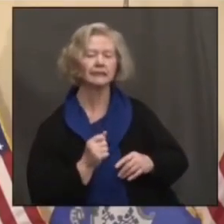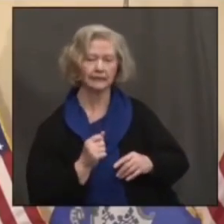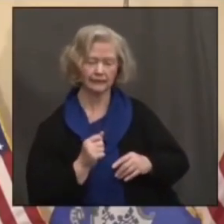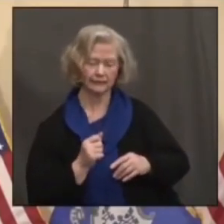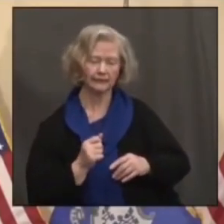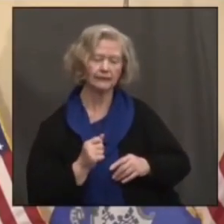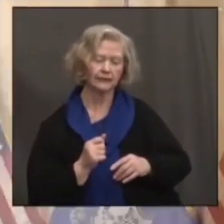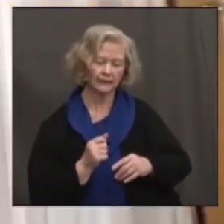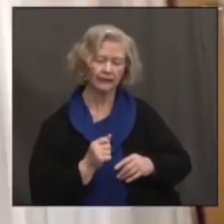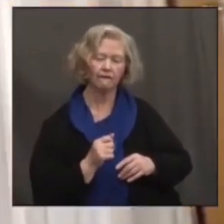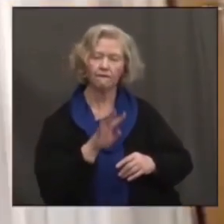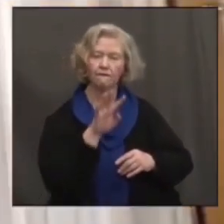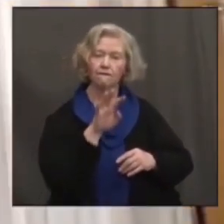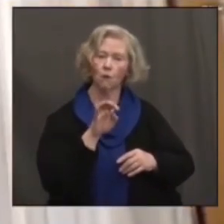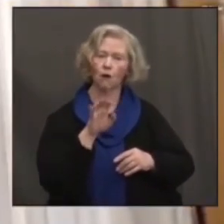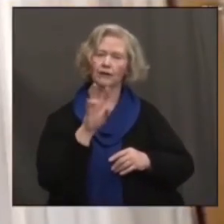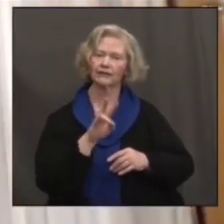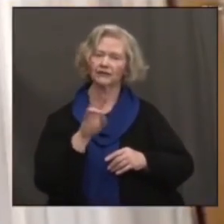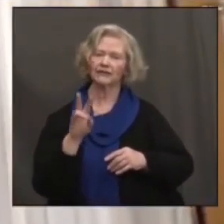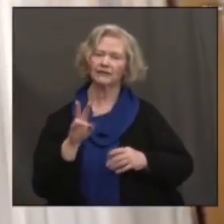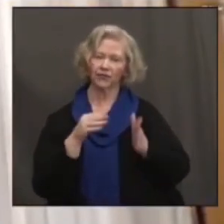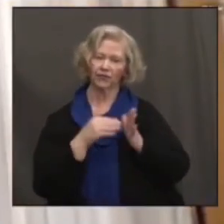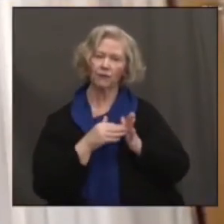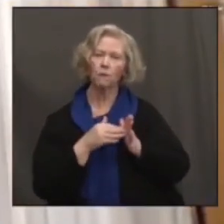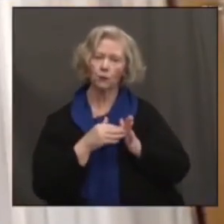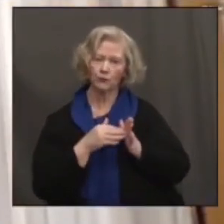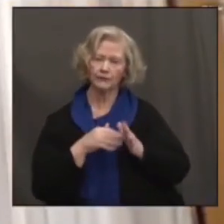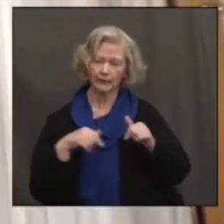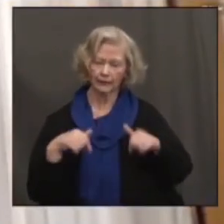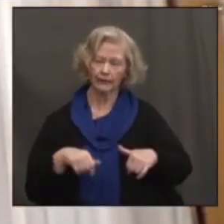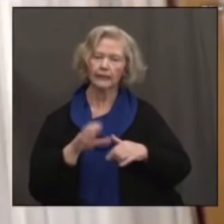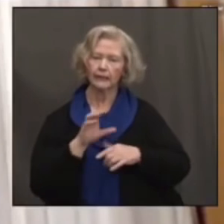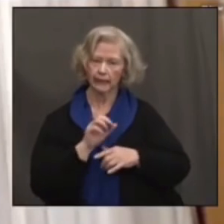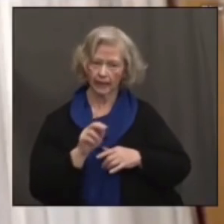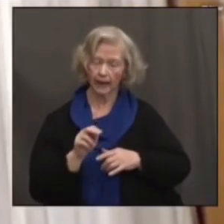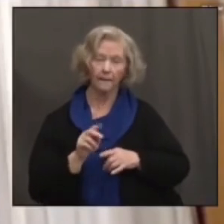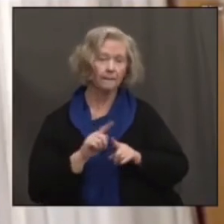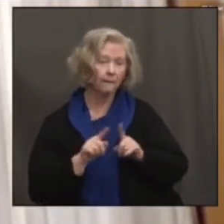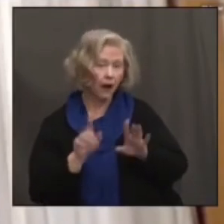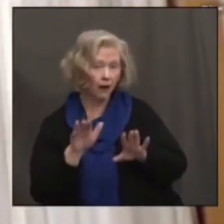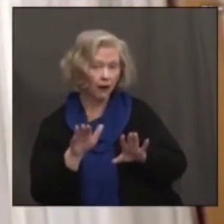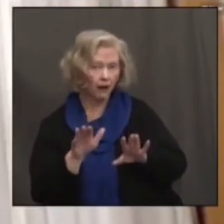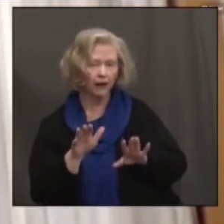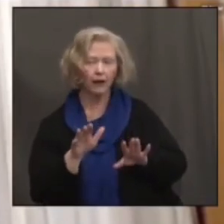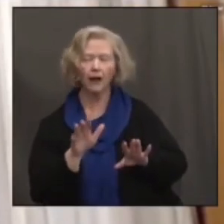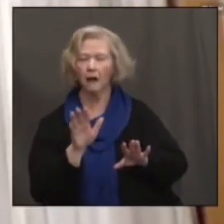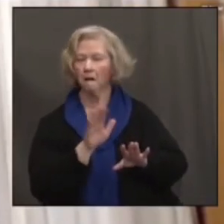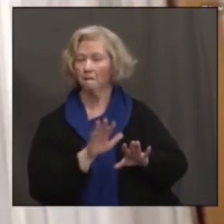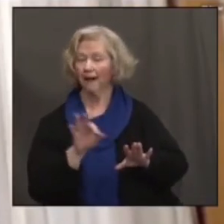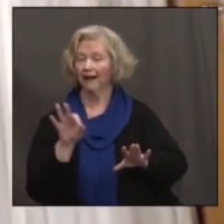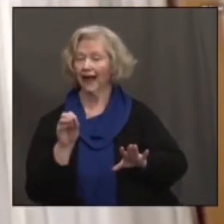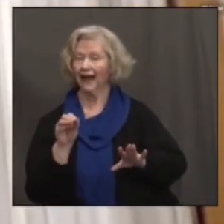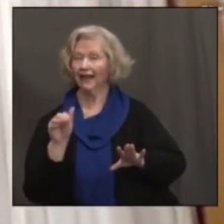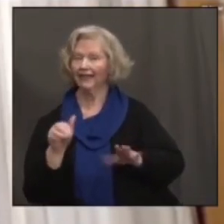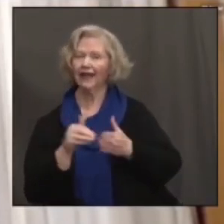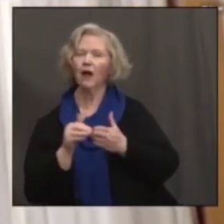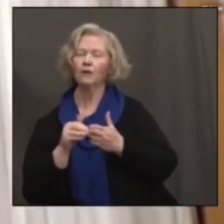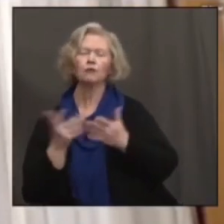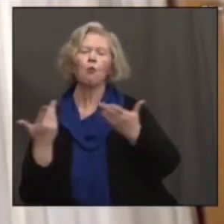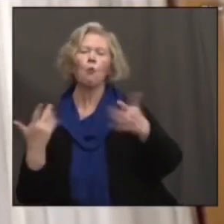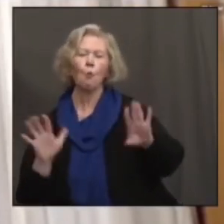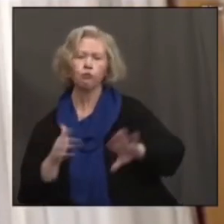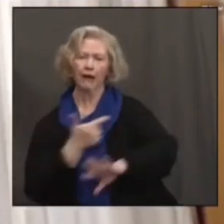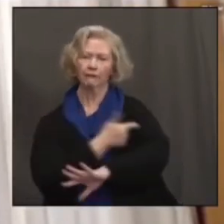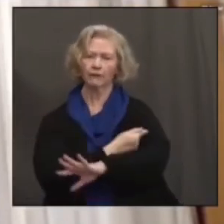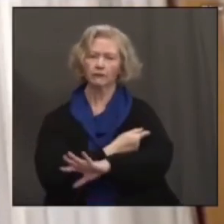it's 477,000 people in the state, but keep in mind, about 90,000 of them have already been vaccinated,